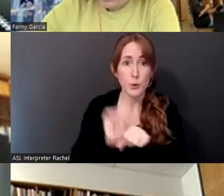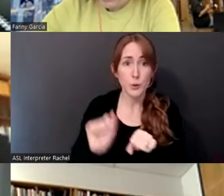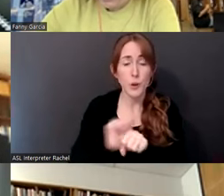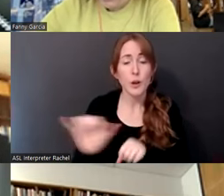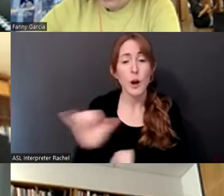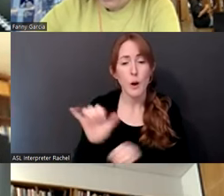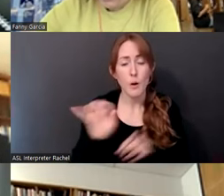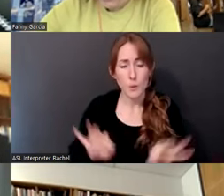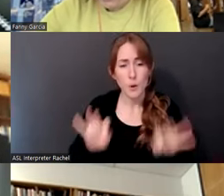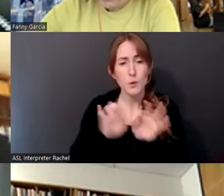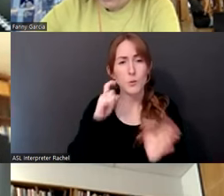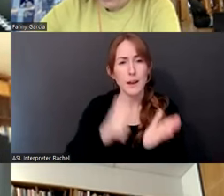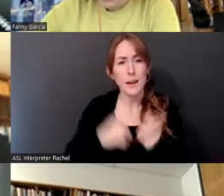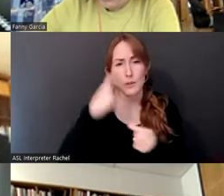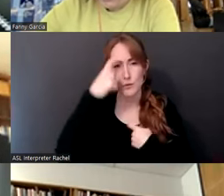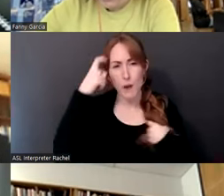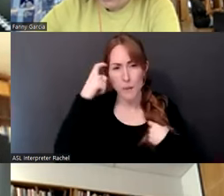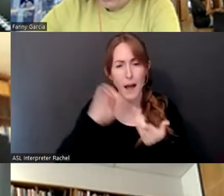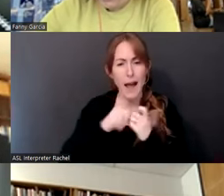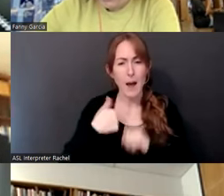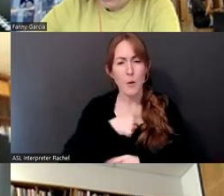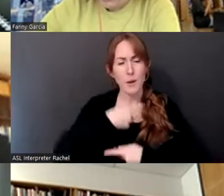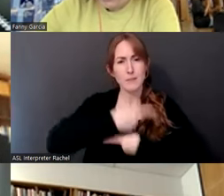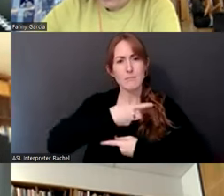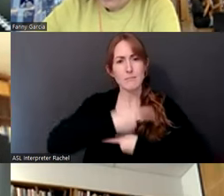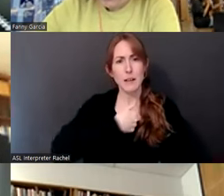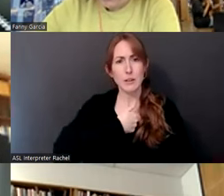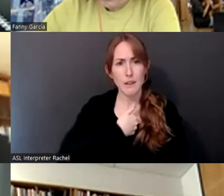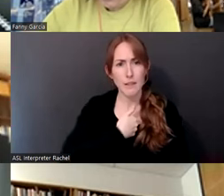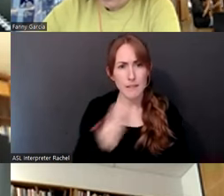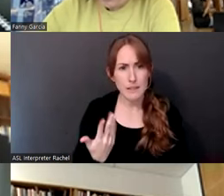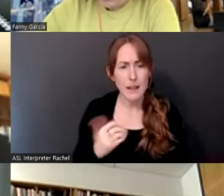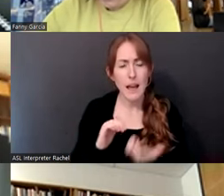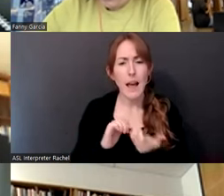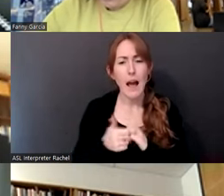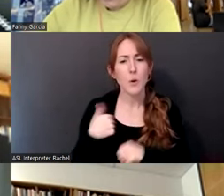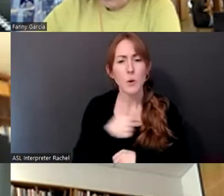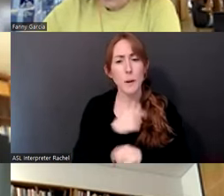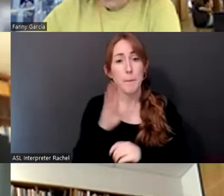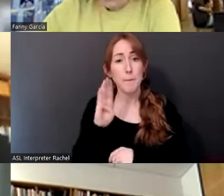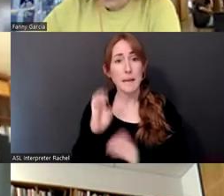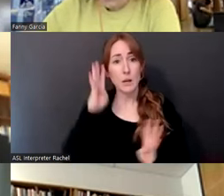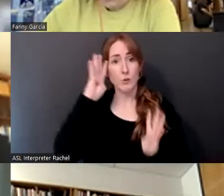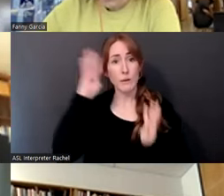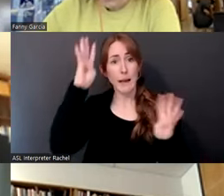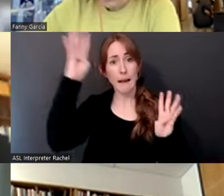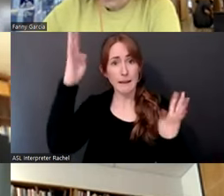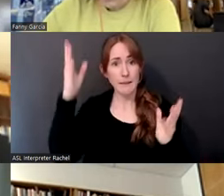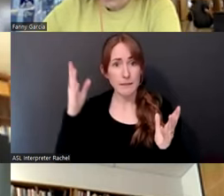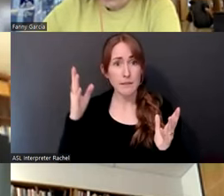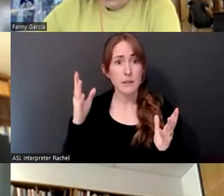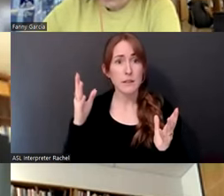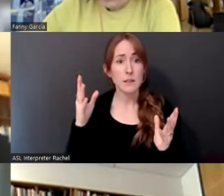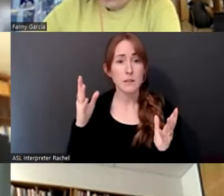trauma that comes out of that. How do we care for ourselves? How do we, um, create, um, create our project structures or, um, like, um,